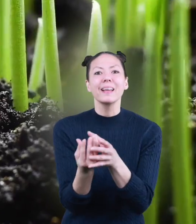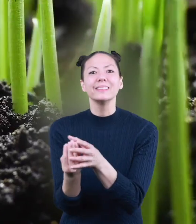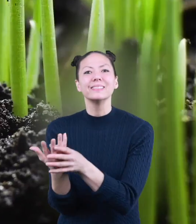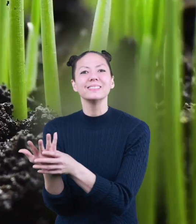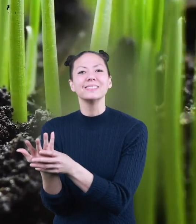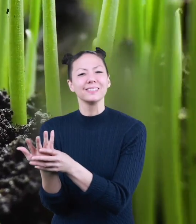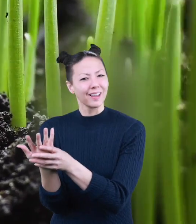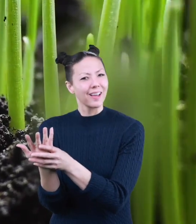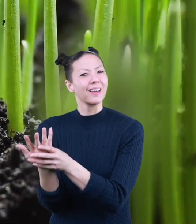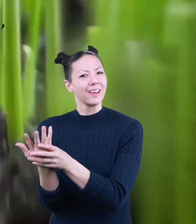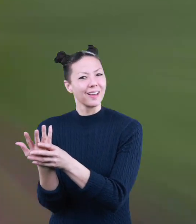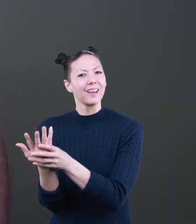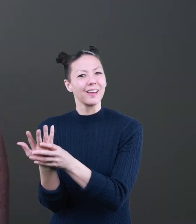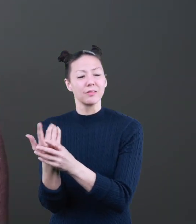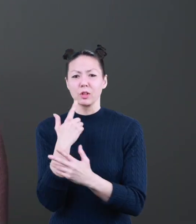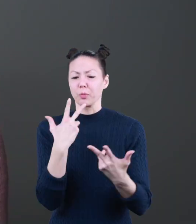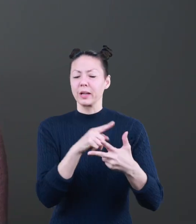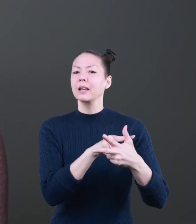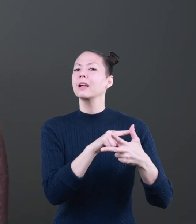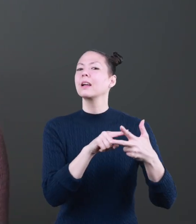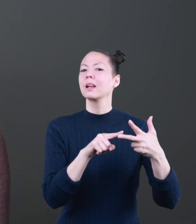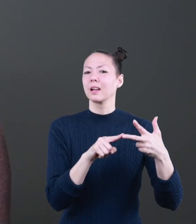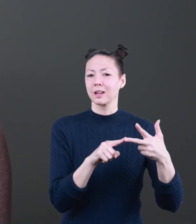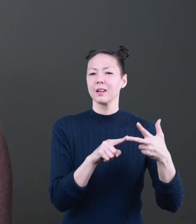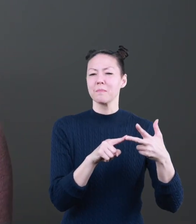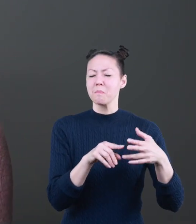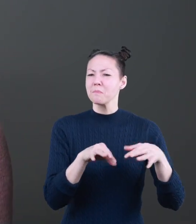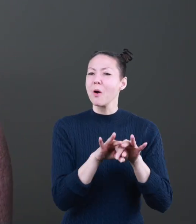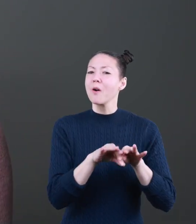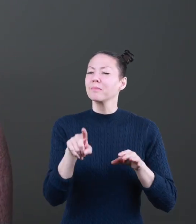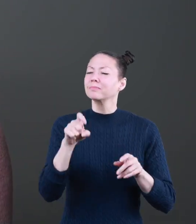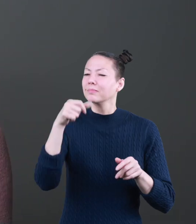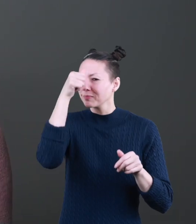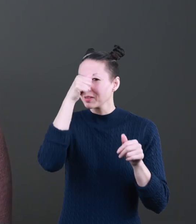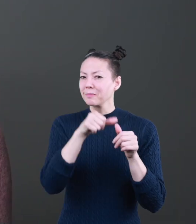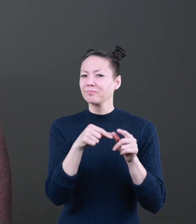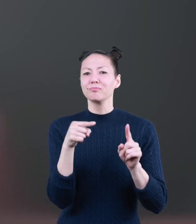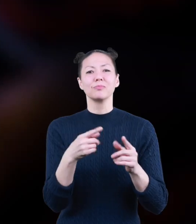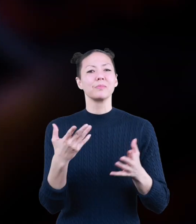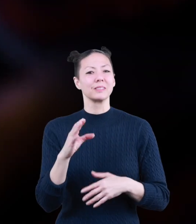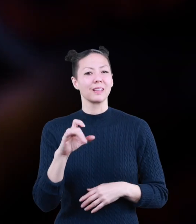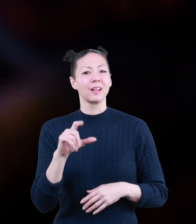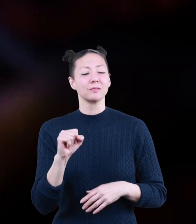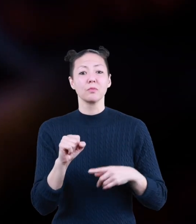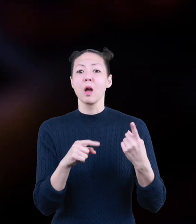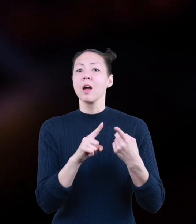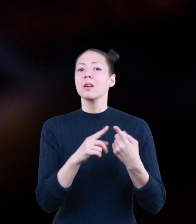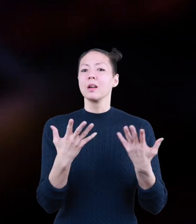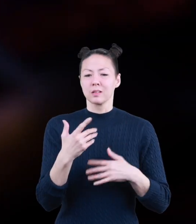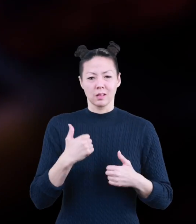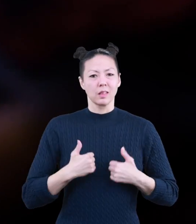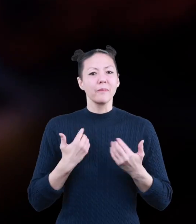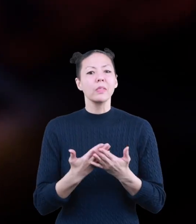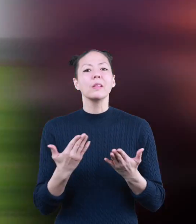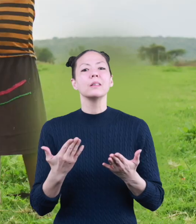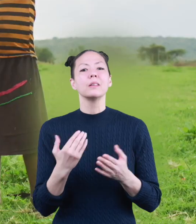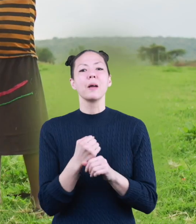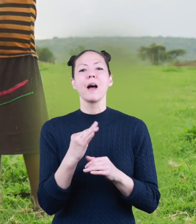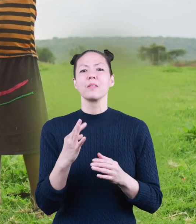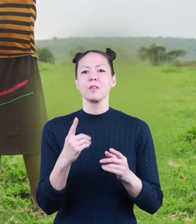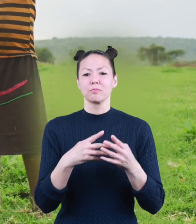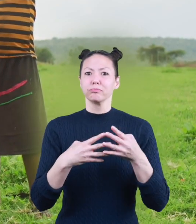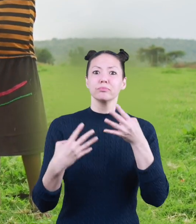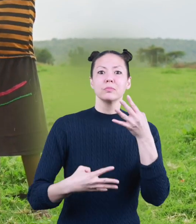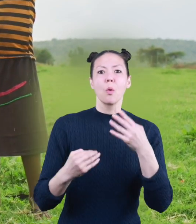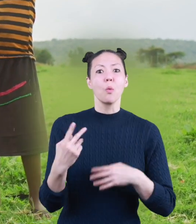trees, and plants. There are three things that are important to remember about cells. One, all